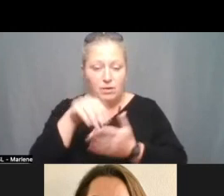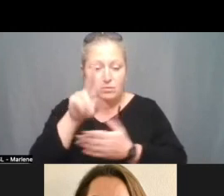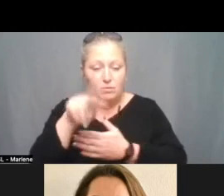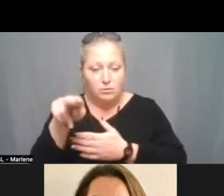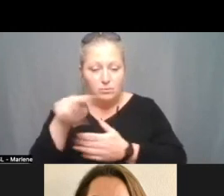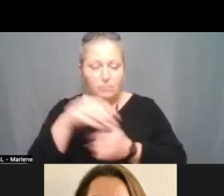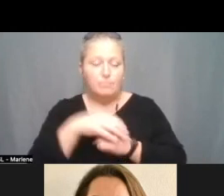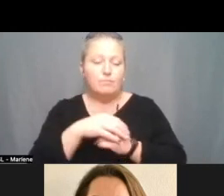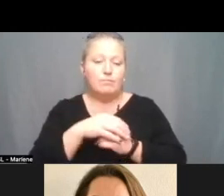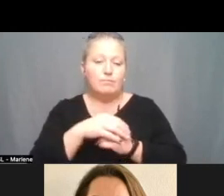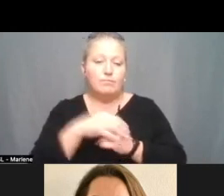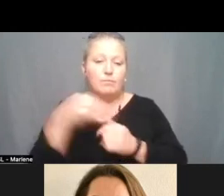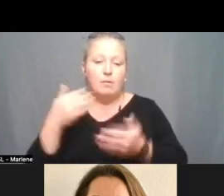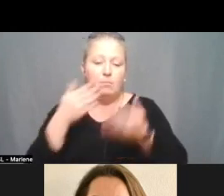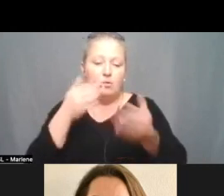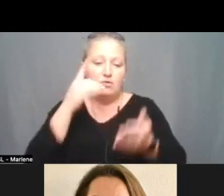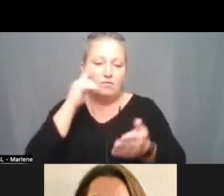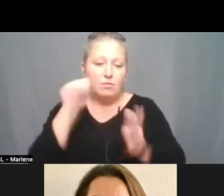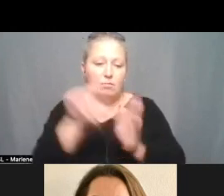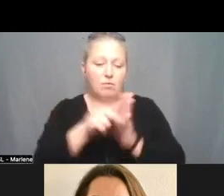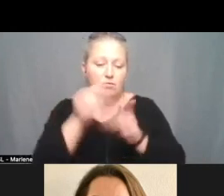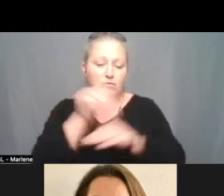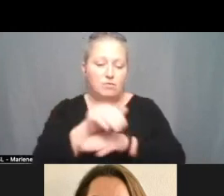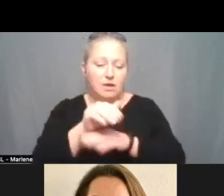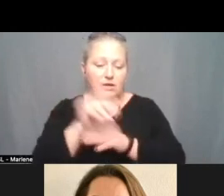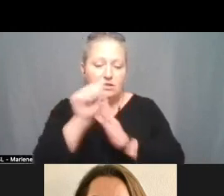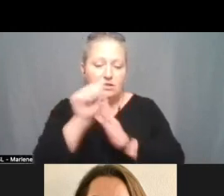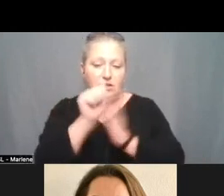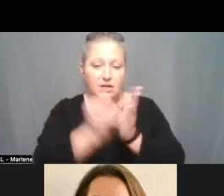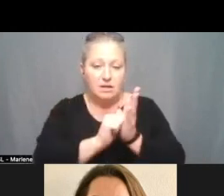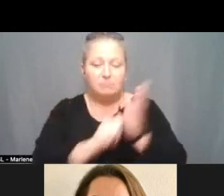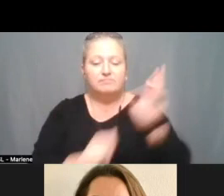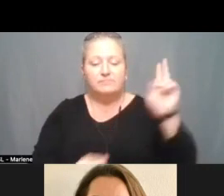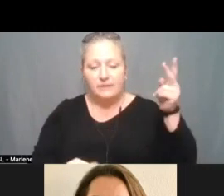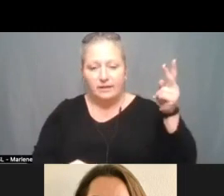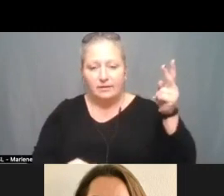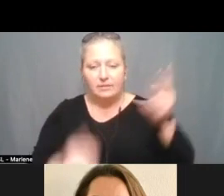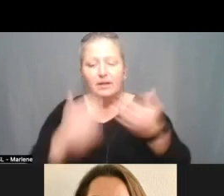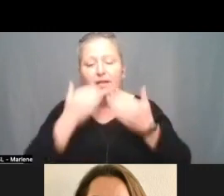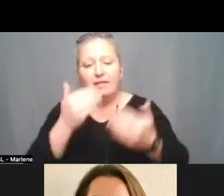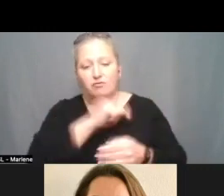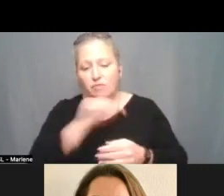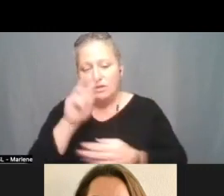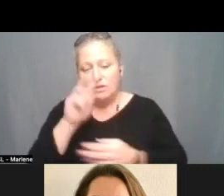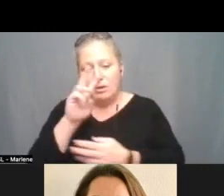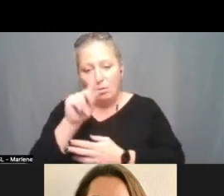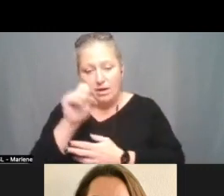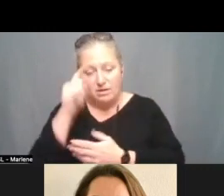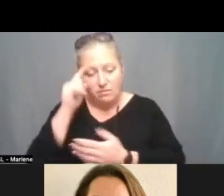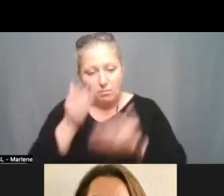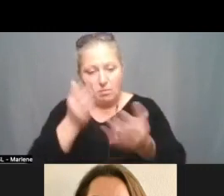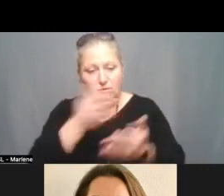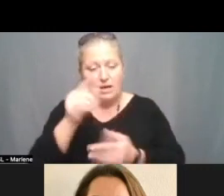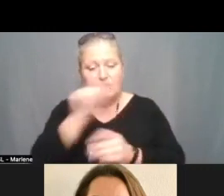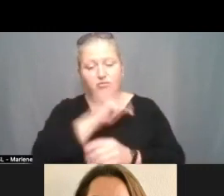Motion to approve tonight's agenda. Second. Thank you, Trustee Watkins for the motion and Trustee Corzo for the second.